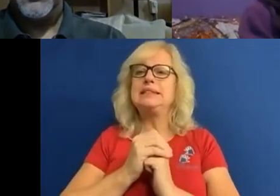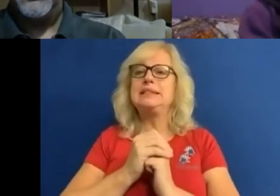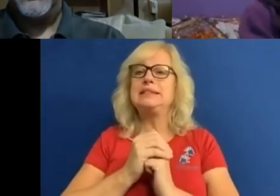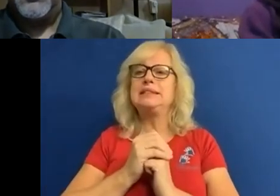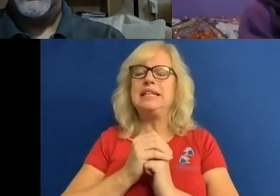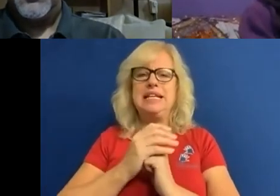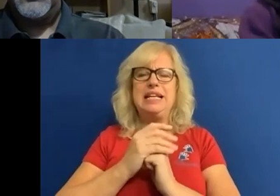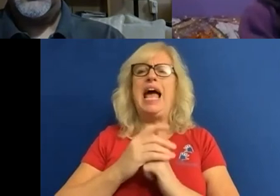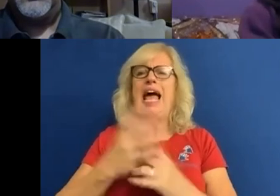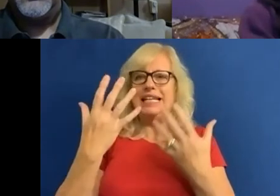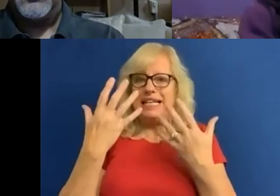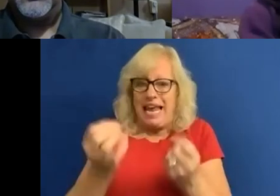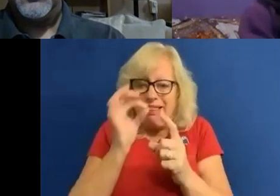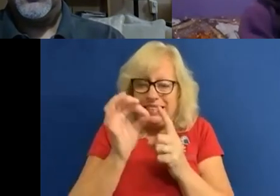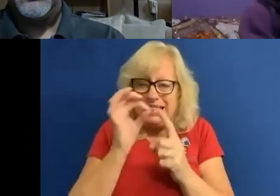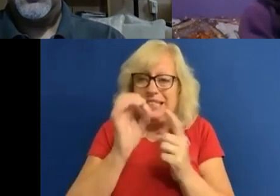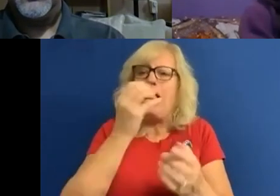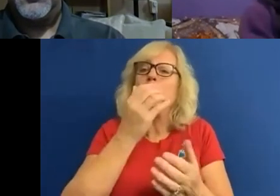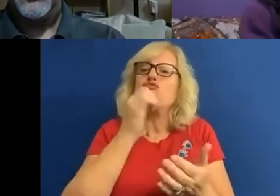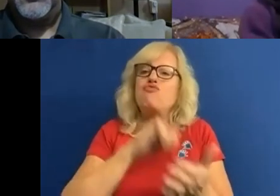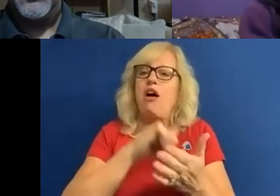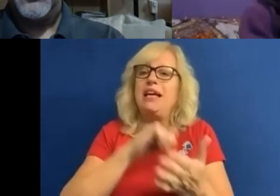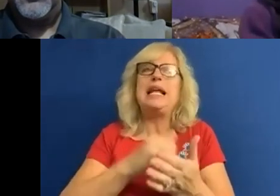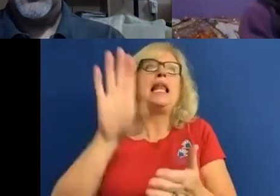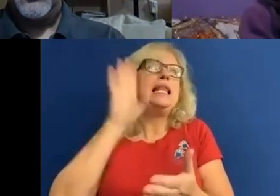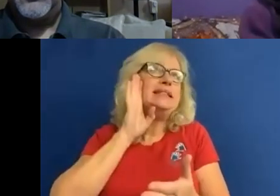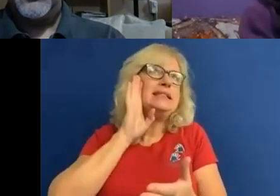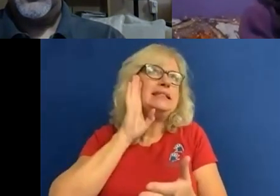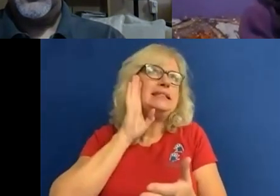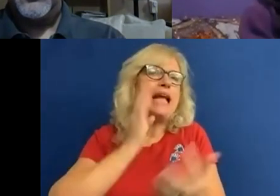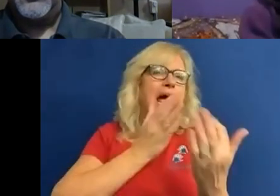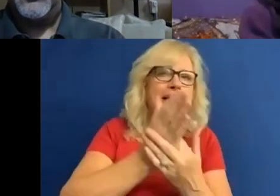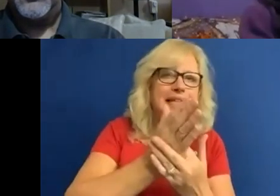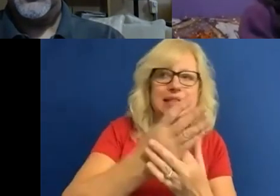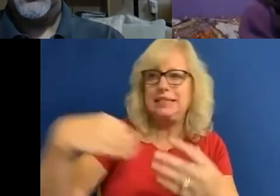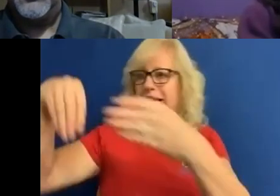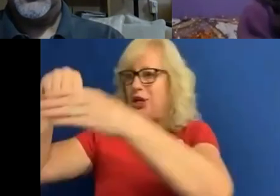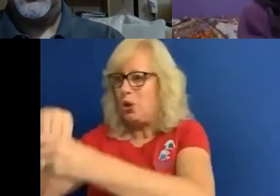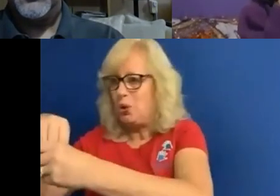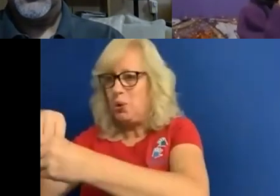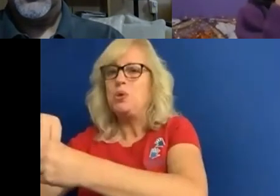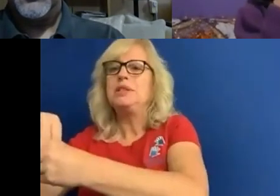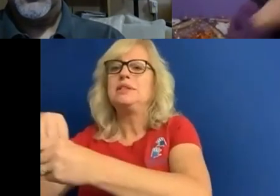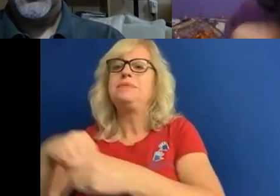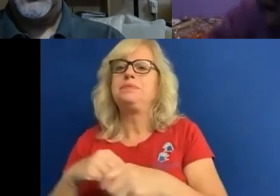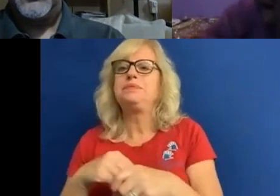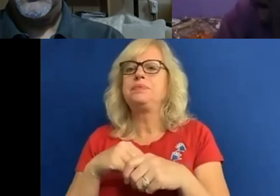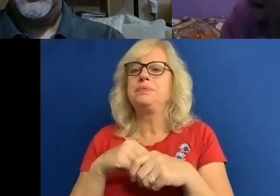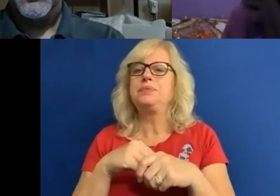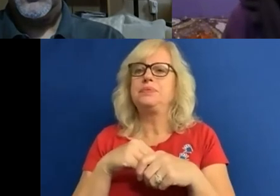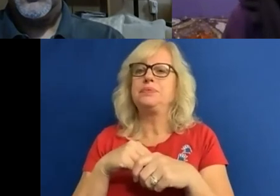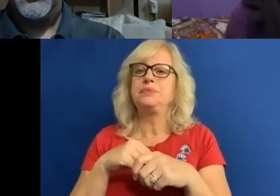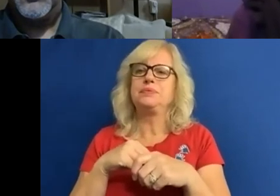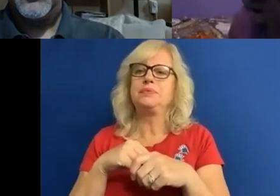right, listen, access, include, value, what the multiplicity of disabled